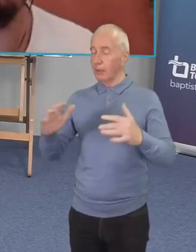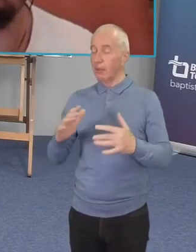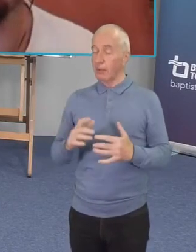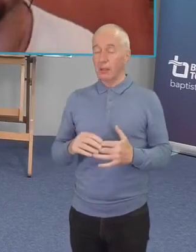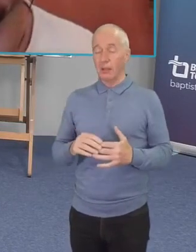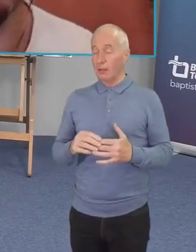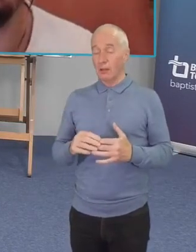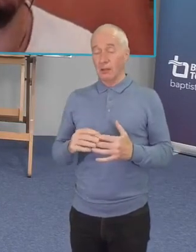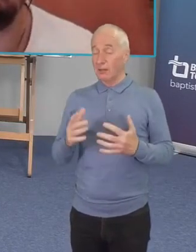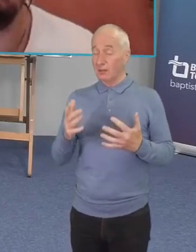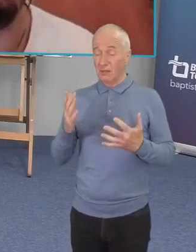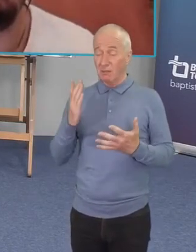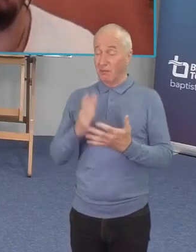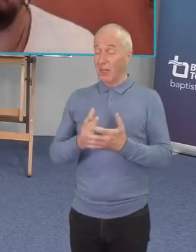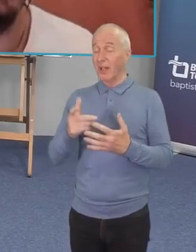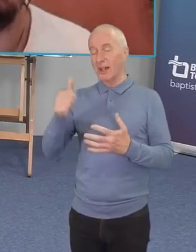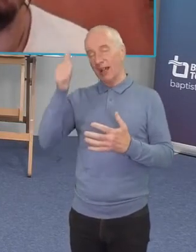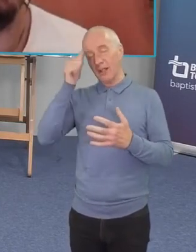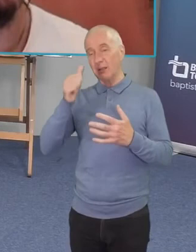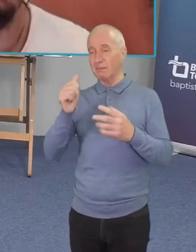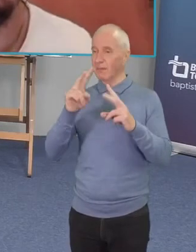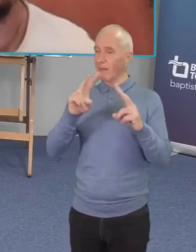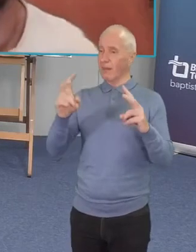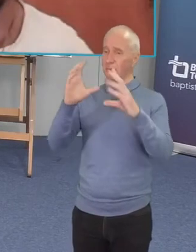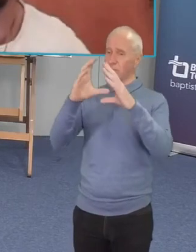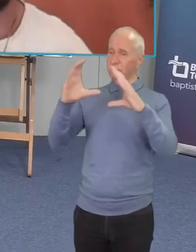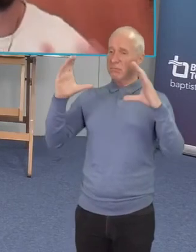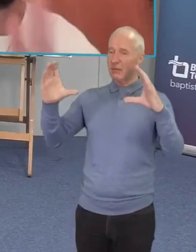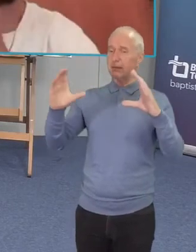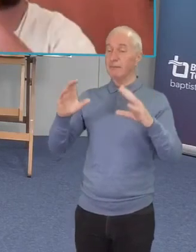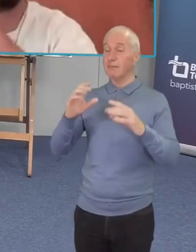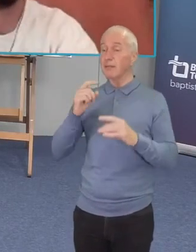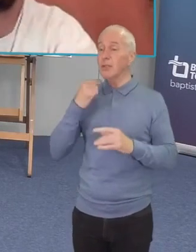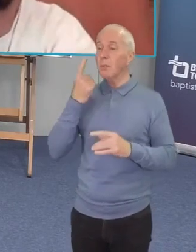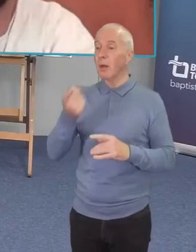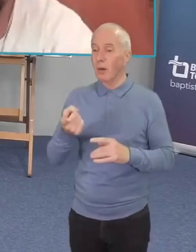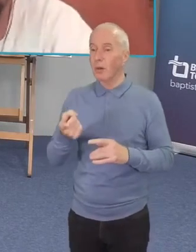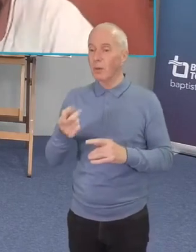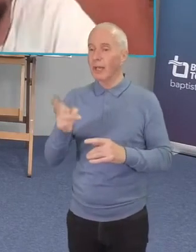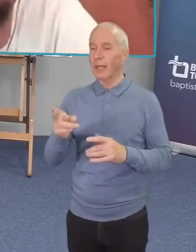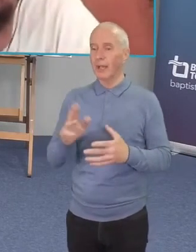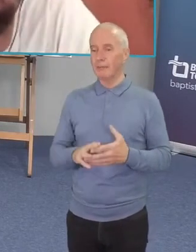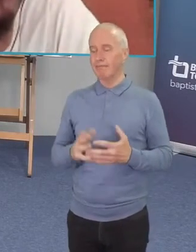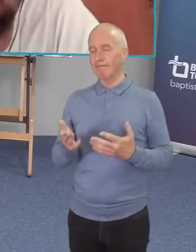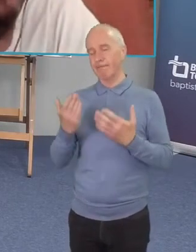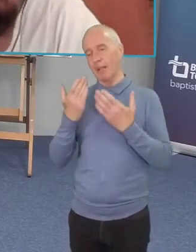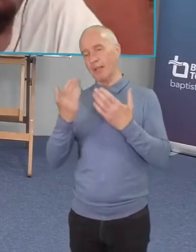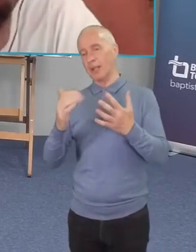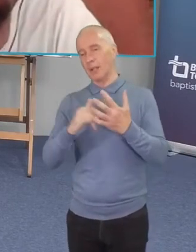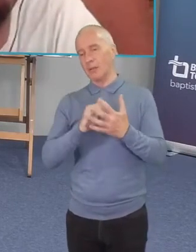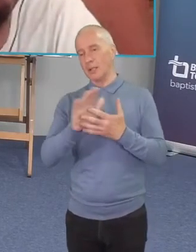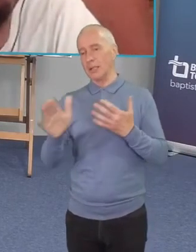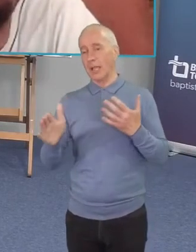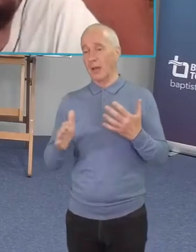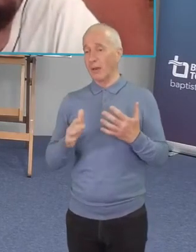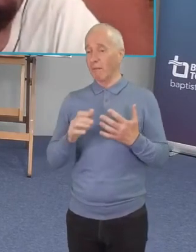join you virtually and i'll get to be with you again tomorrow but um thank you sarah so much for the conversation this hour